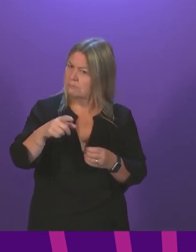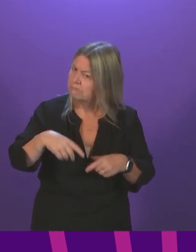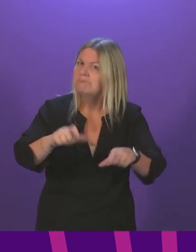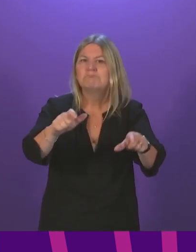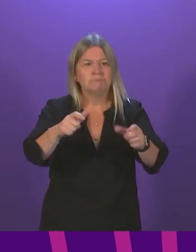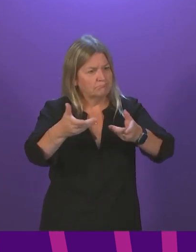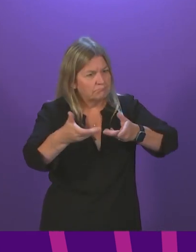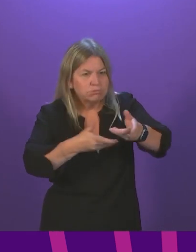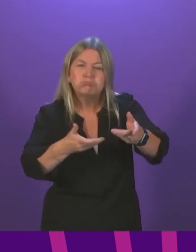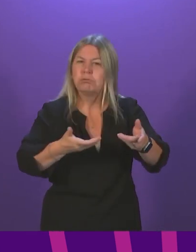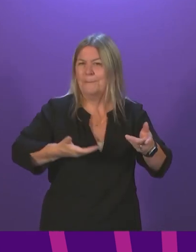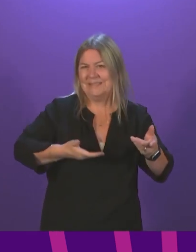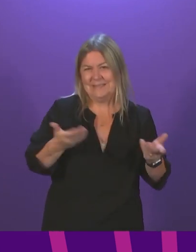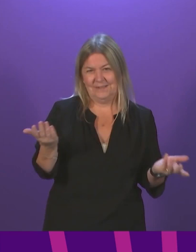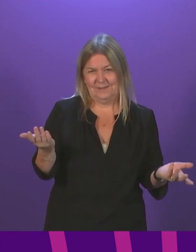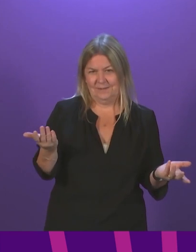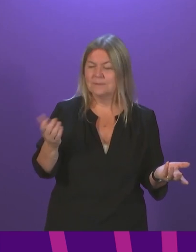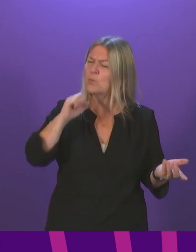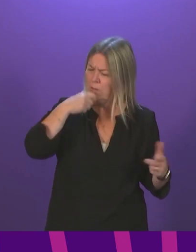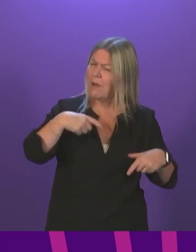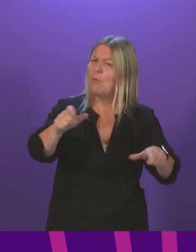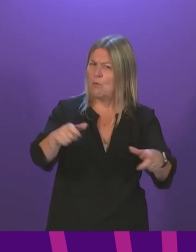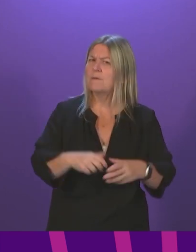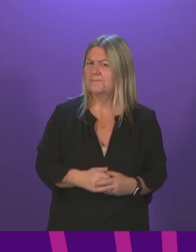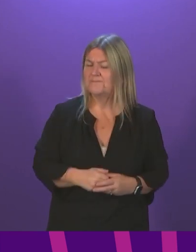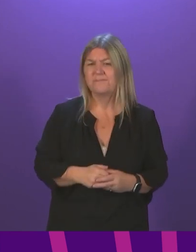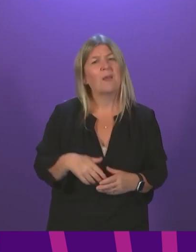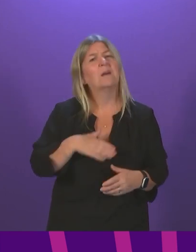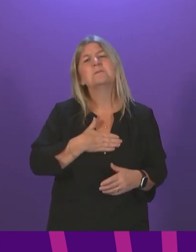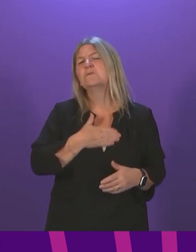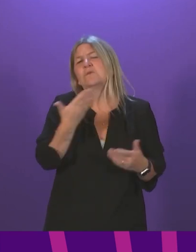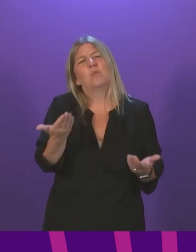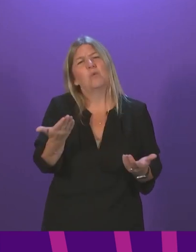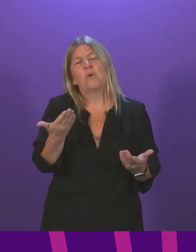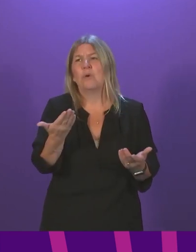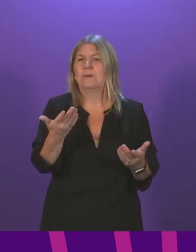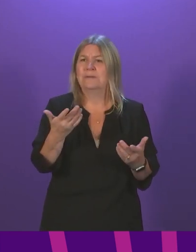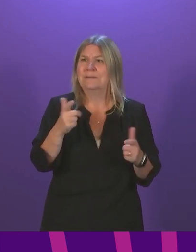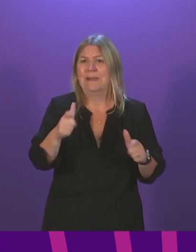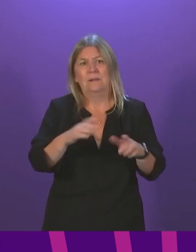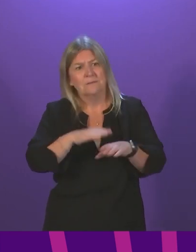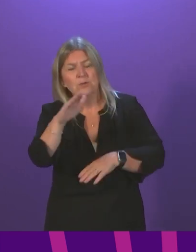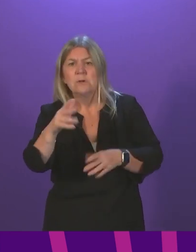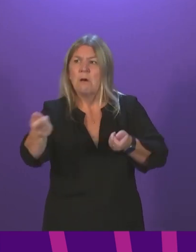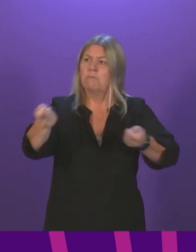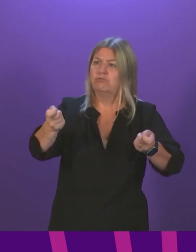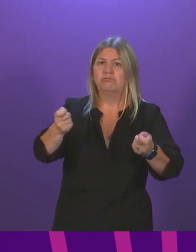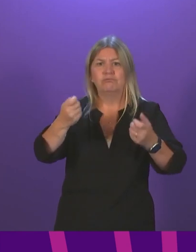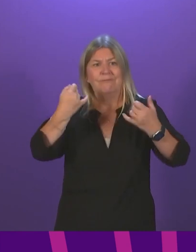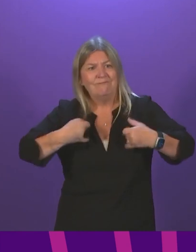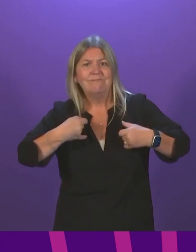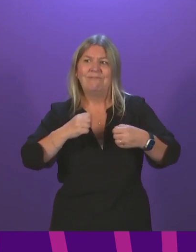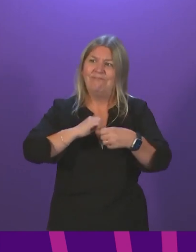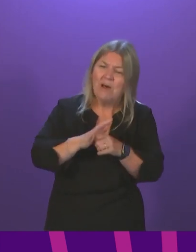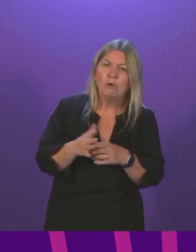to do that. None of us want to be in a situation where we still have to deal with this virus, but it is important that we do that, that we do